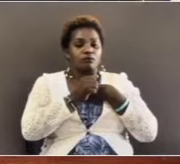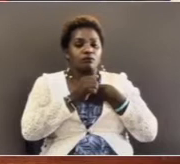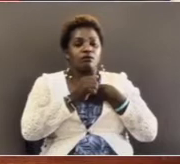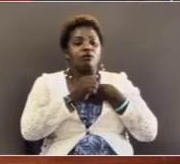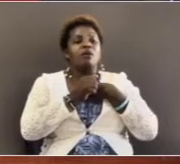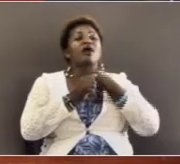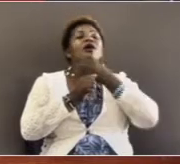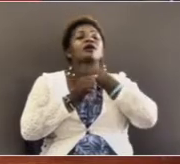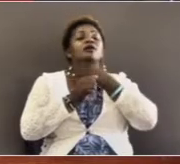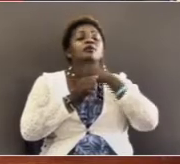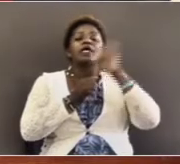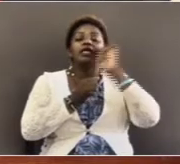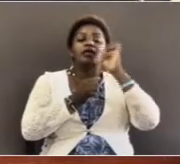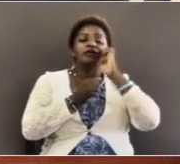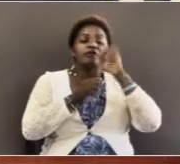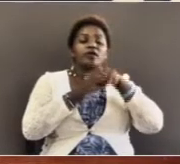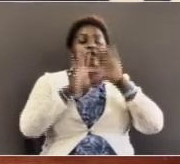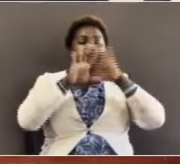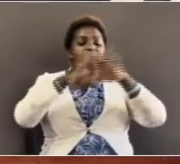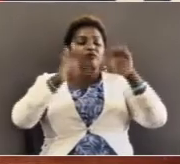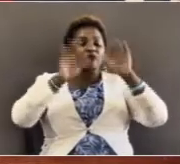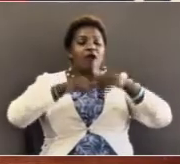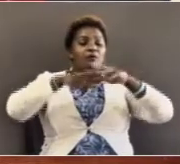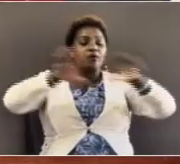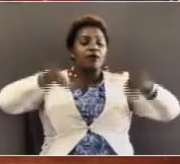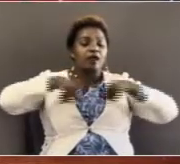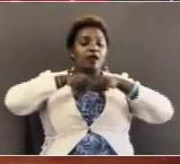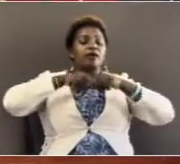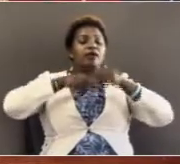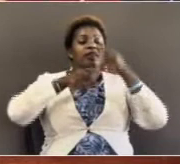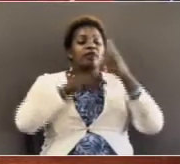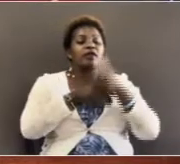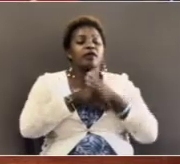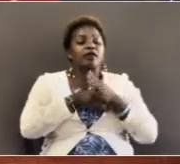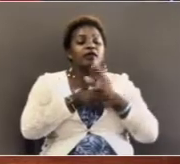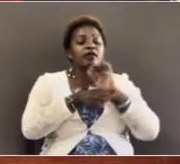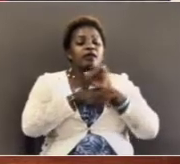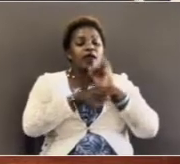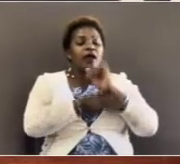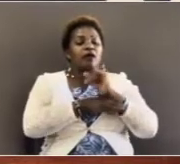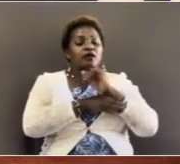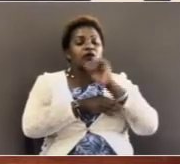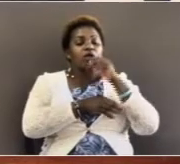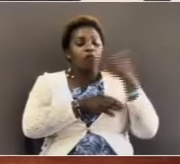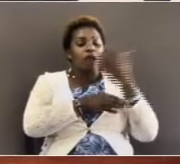Adam and Eve in the garden, and they asked, where are you?